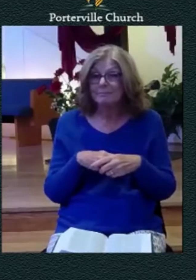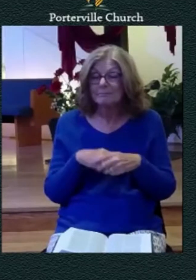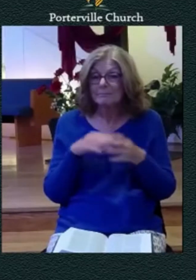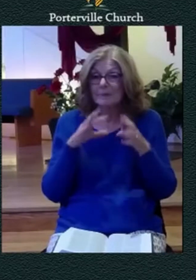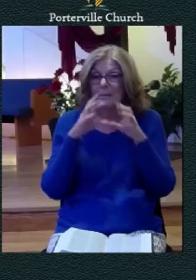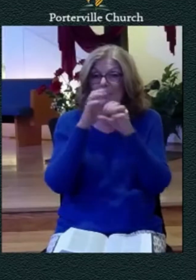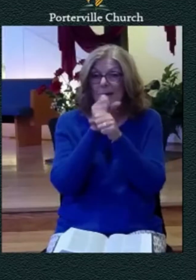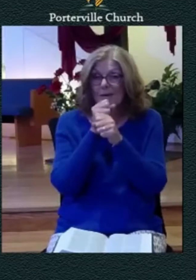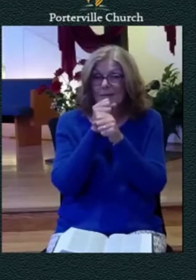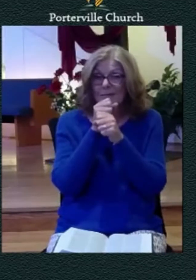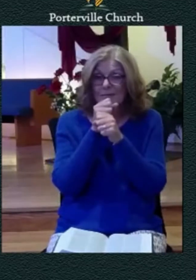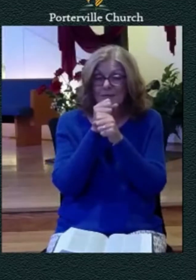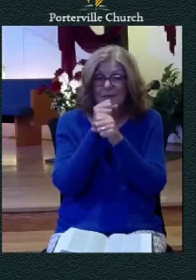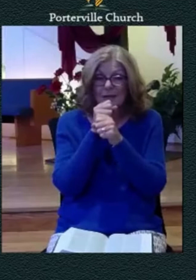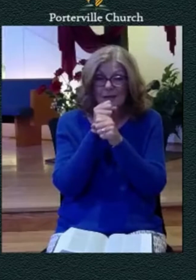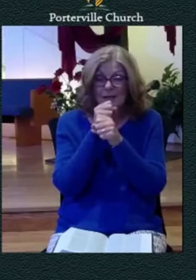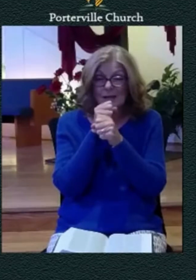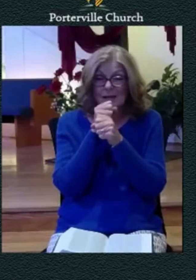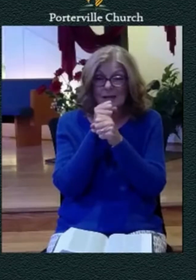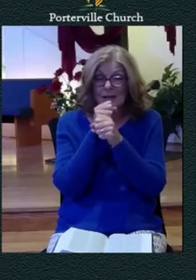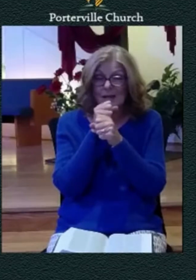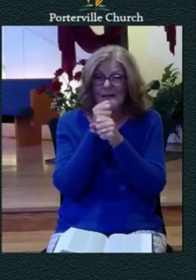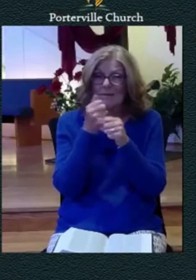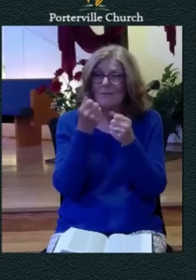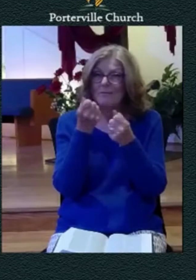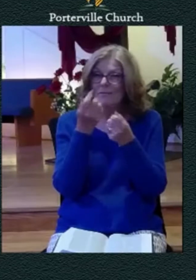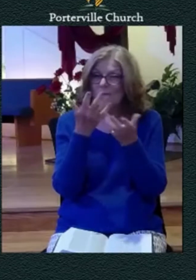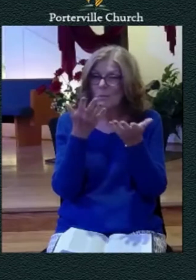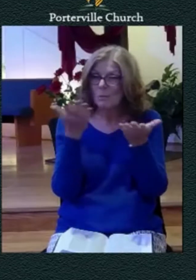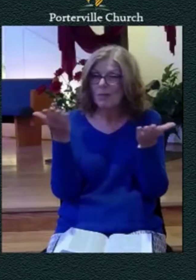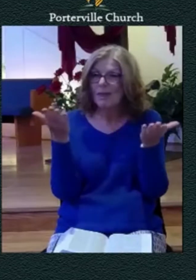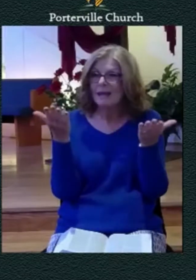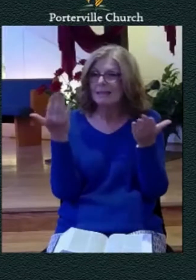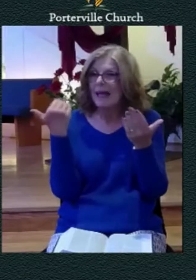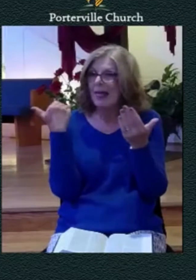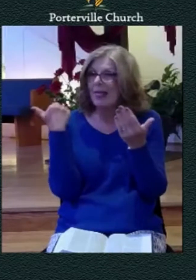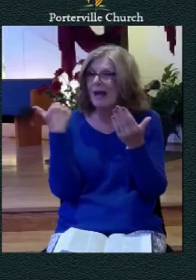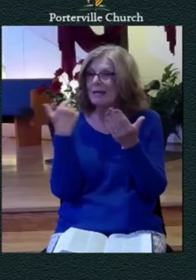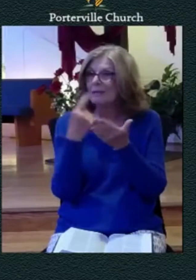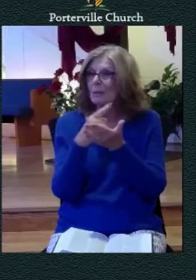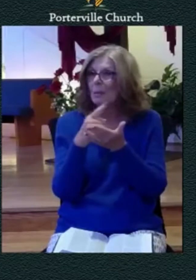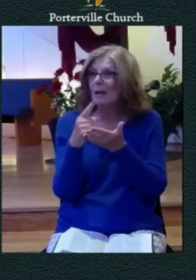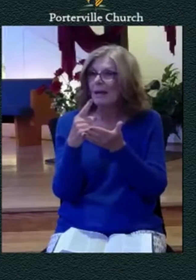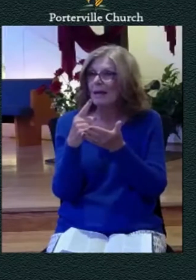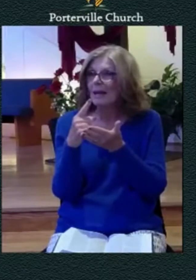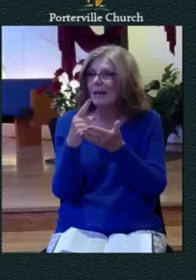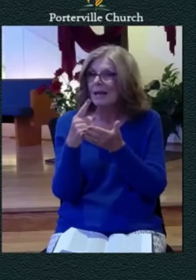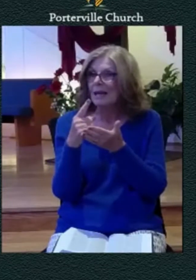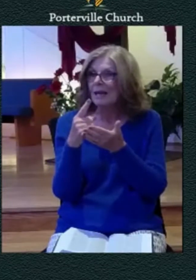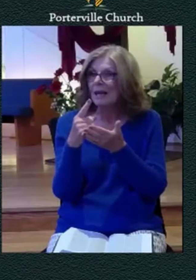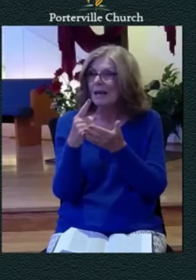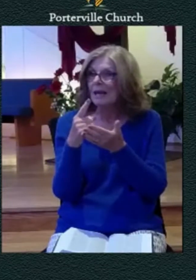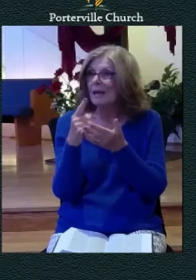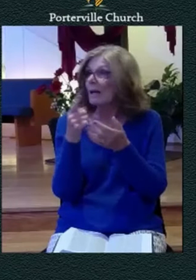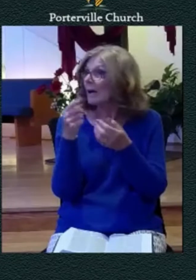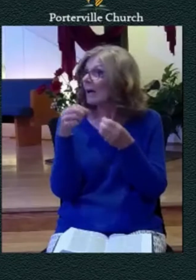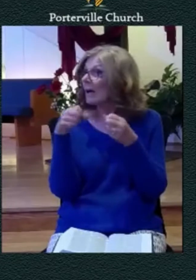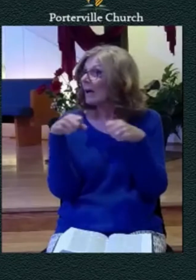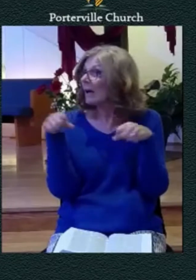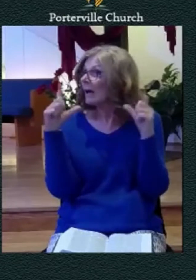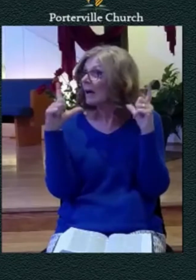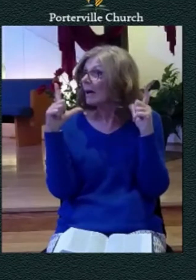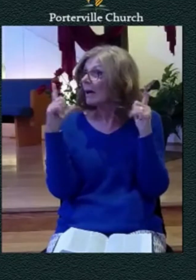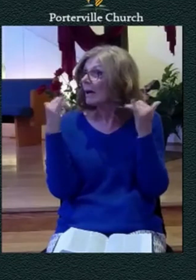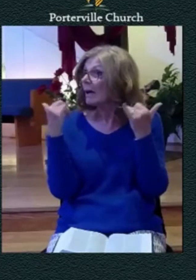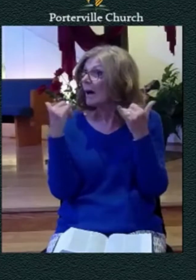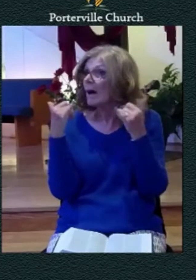a couple of things that we've seen in past weeks is is this up now did is ken uh ken said